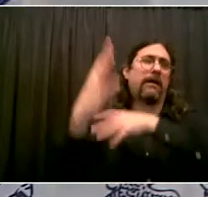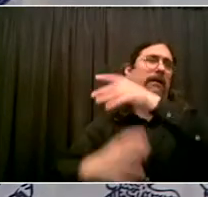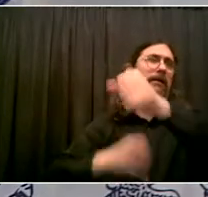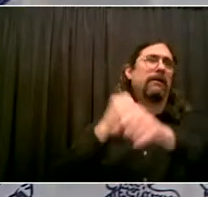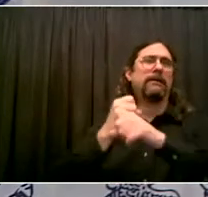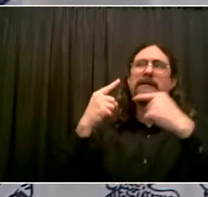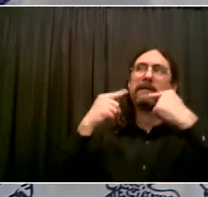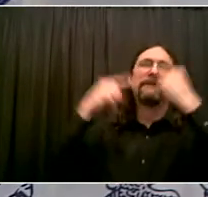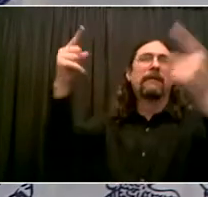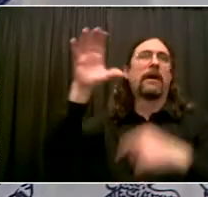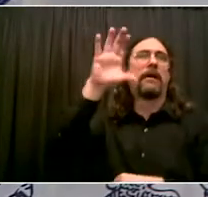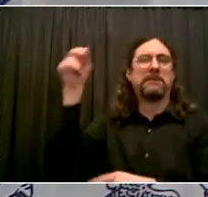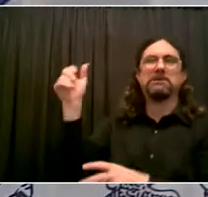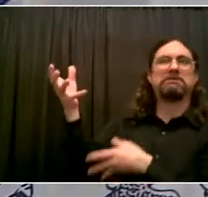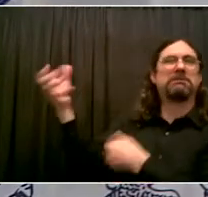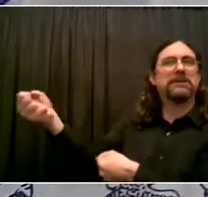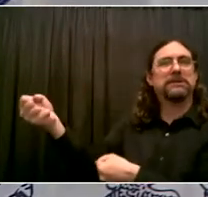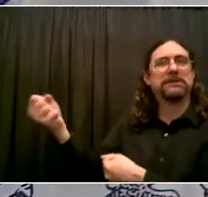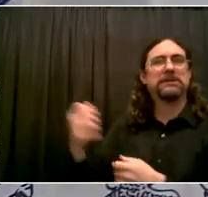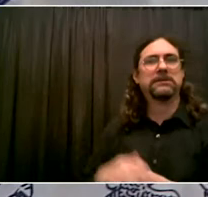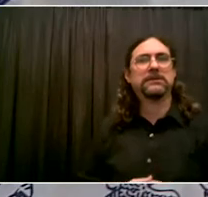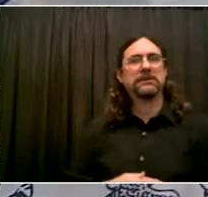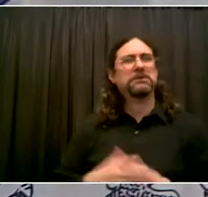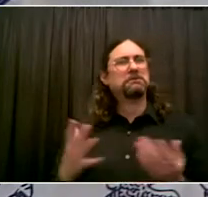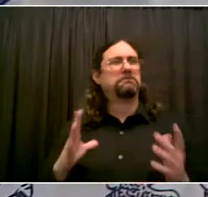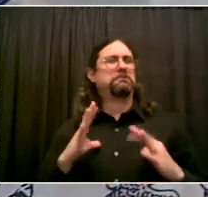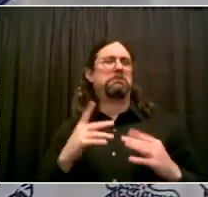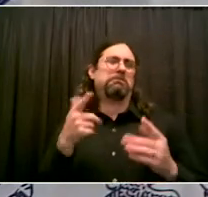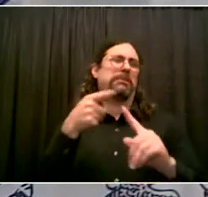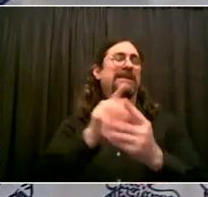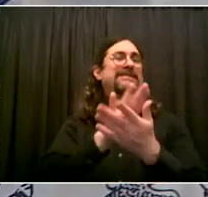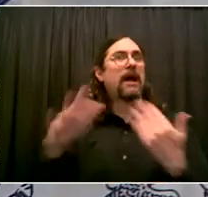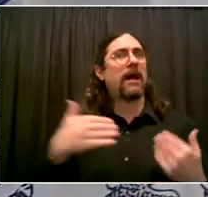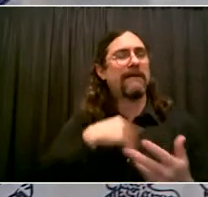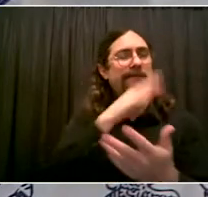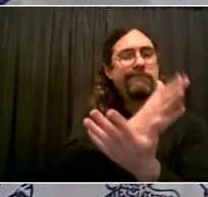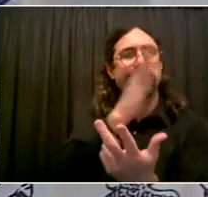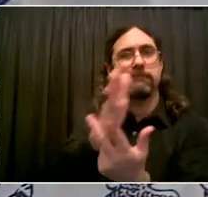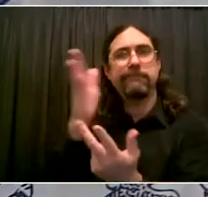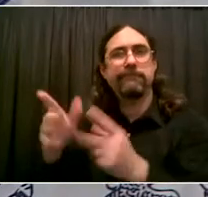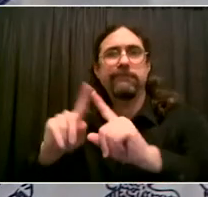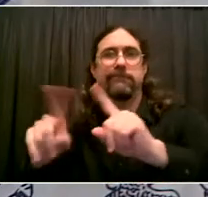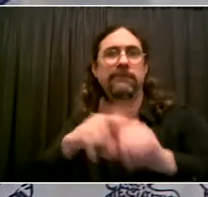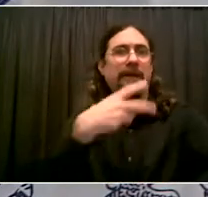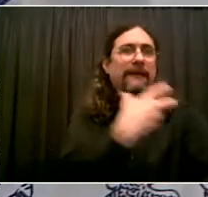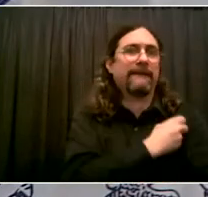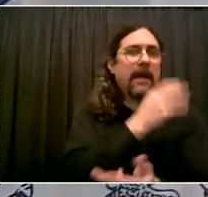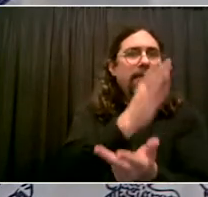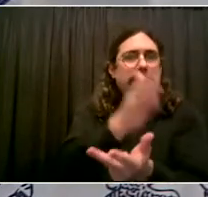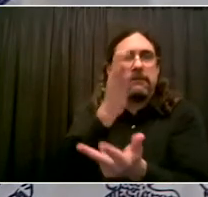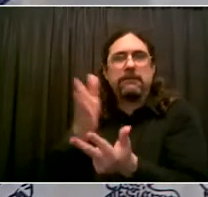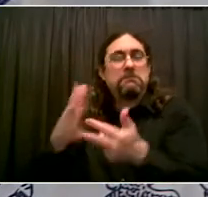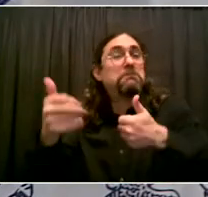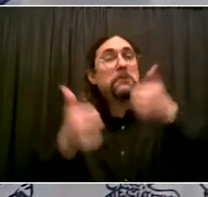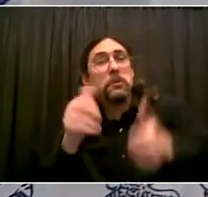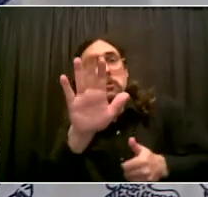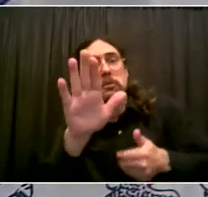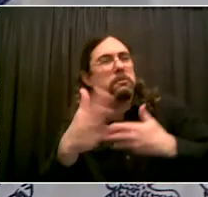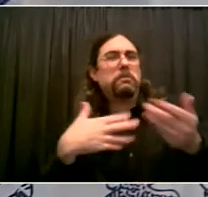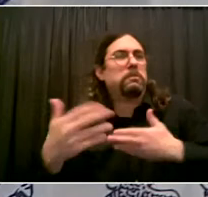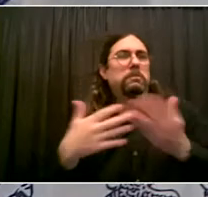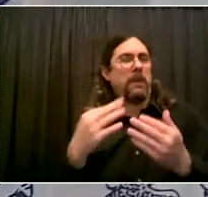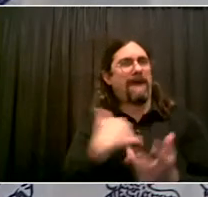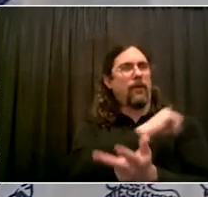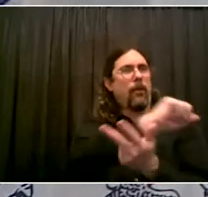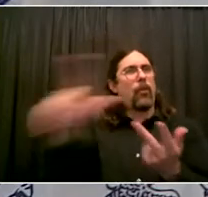So I want to quote Dr. Choksi before he steps forward because he had, I think, the quote of the year when he said in answer to folks wondering about different